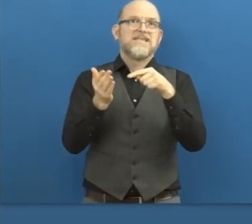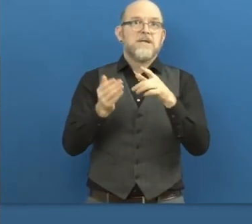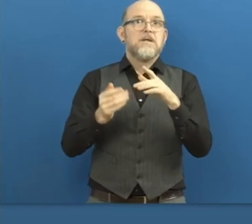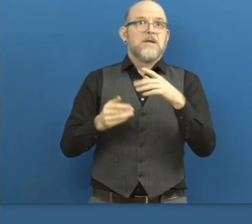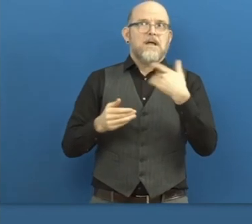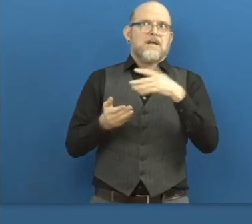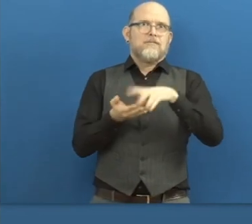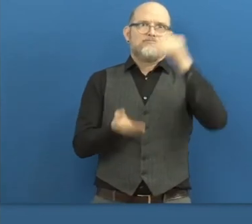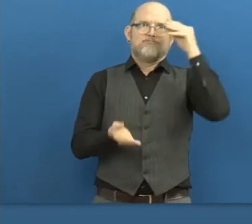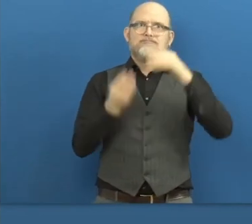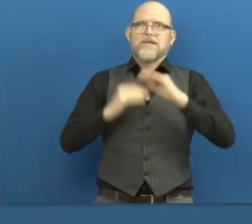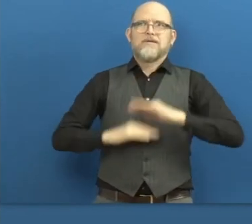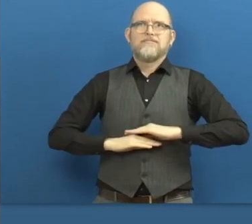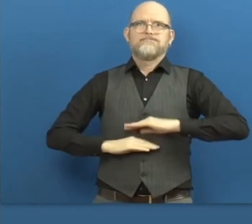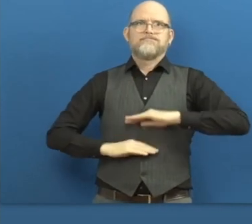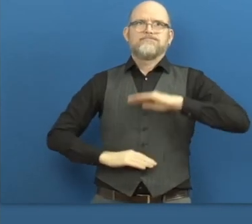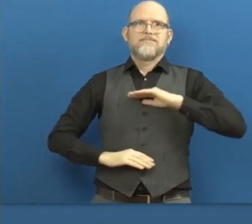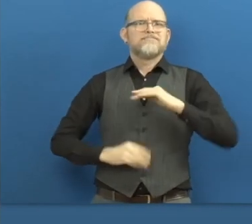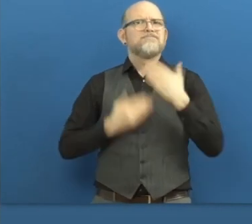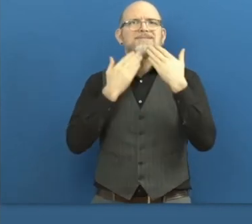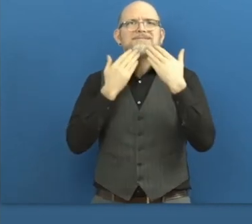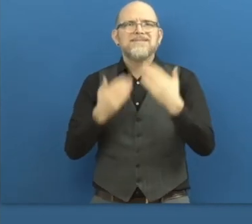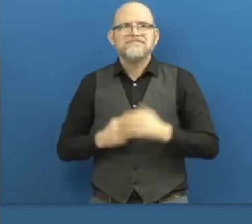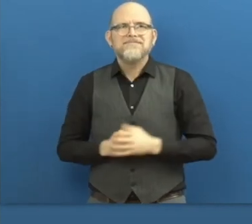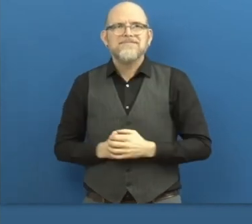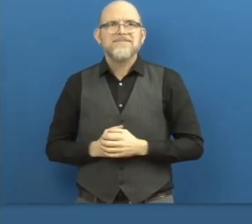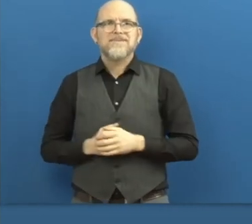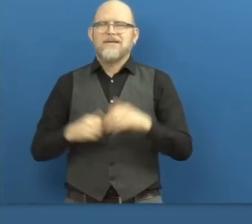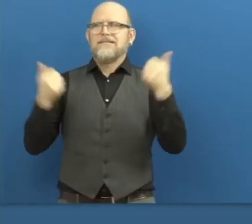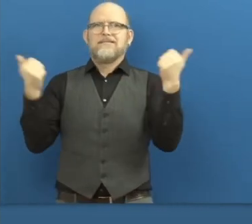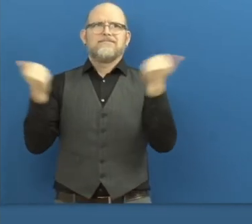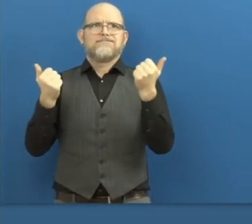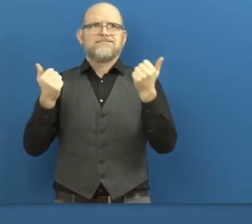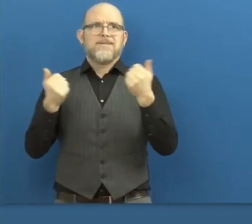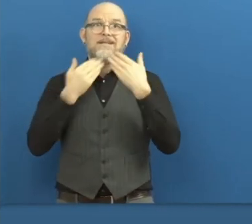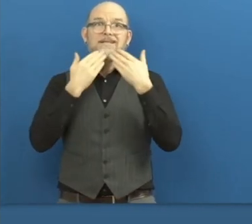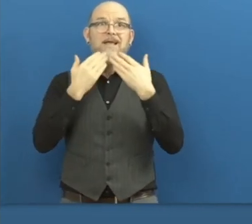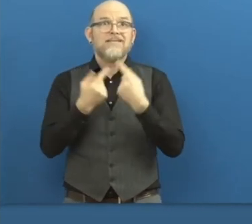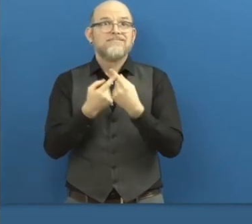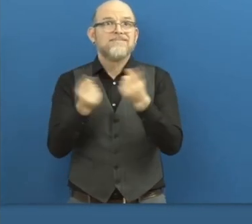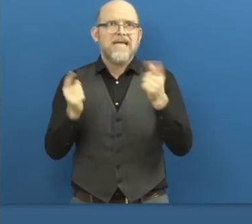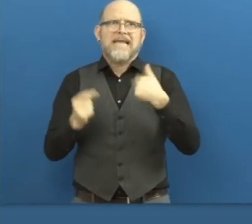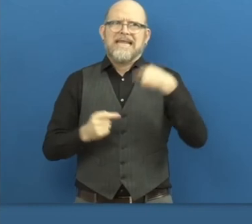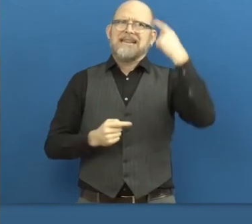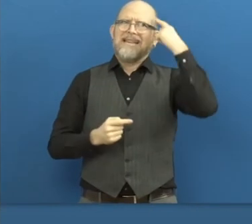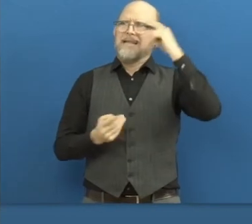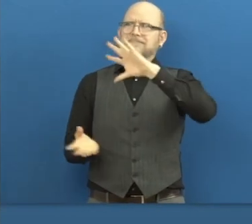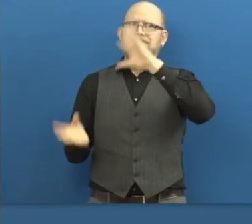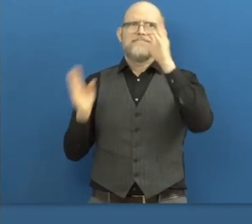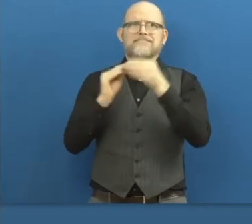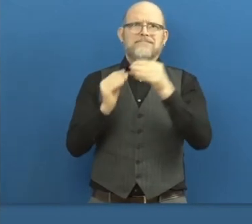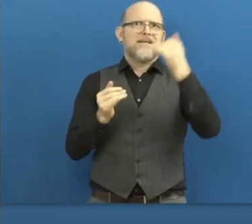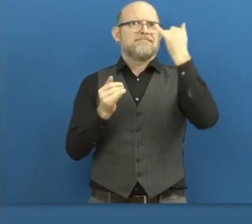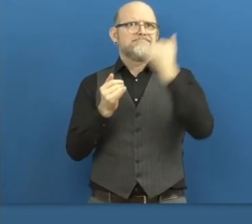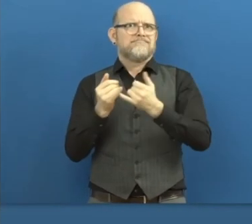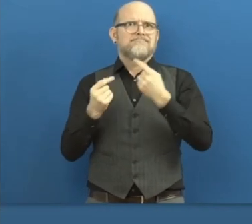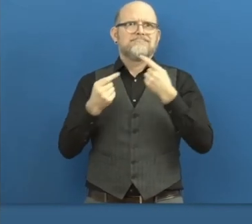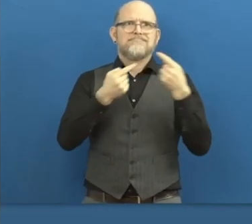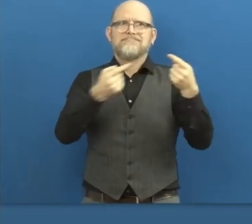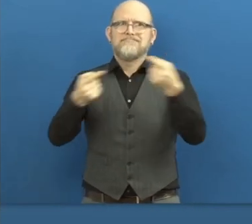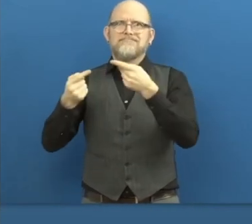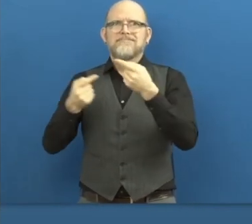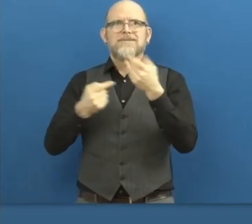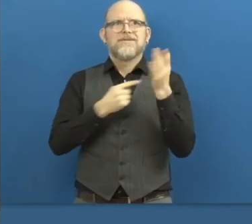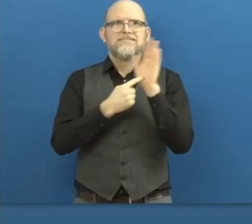Brilliant. Well, thank you very much, then. I think that brings us to the end of our allotted time. I just wanted to stress from my